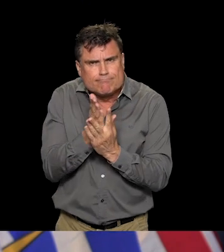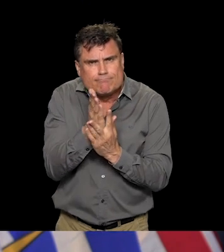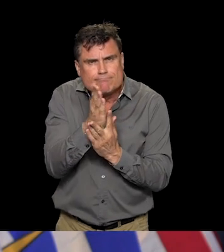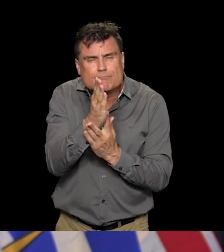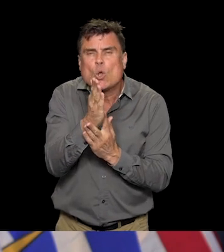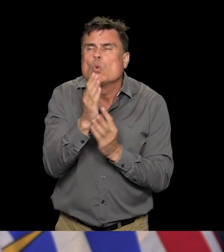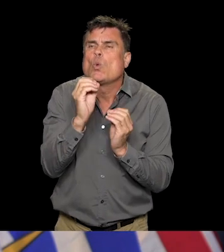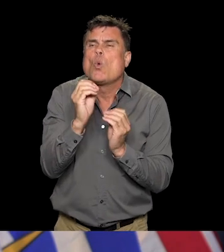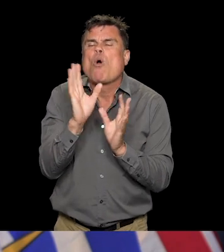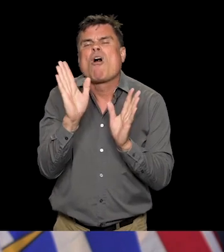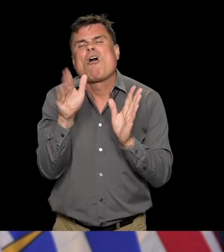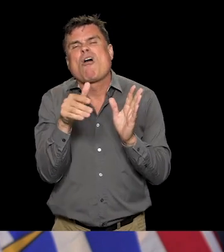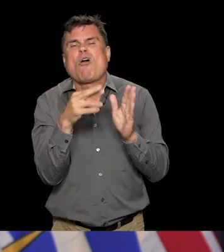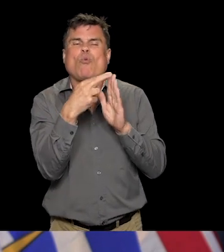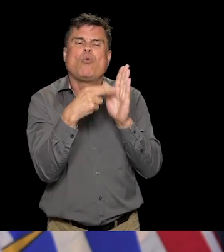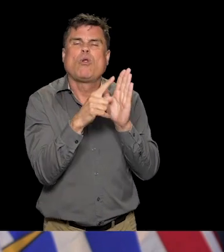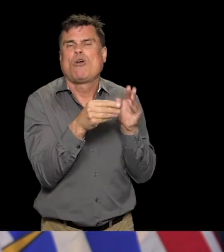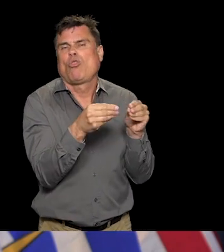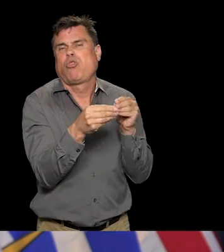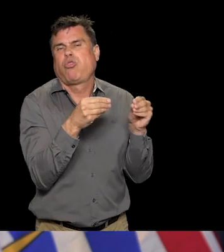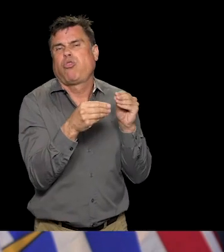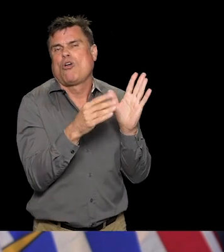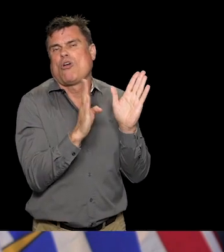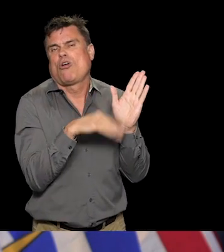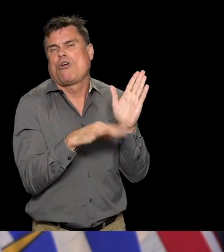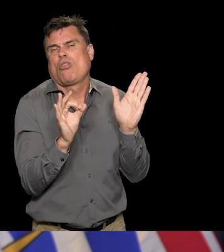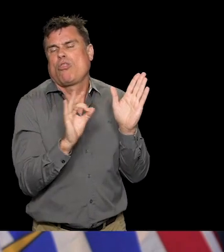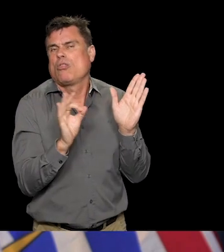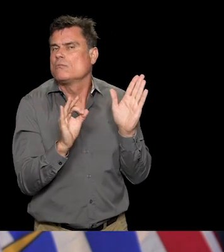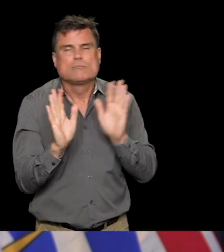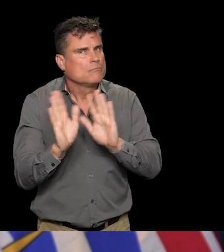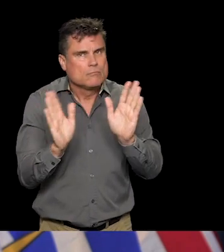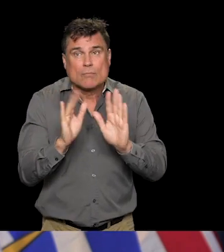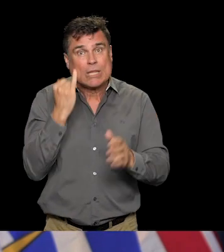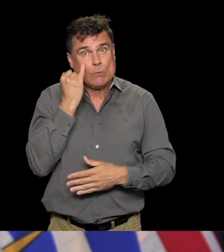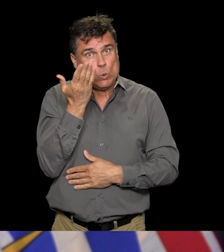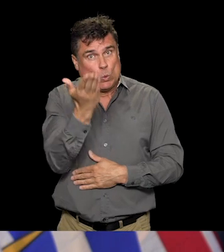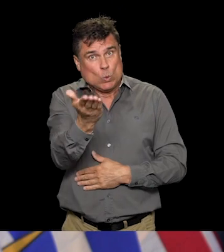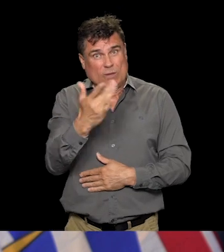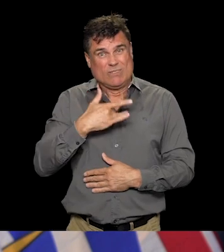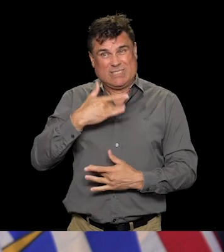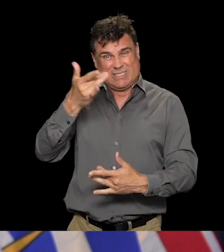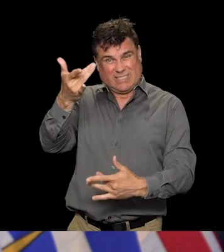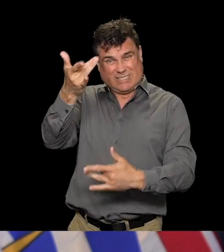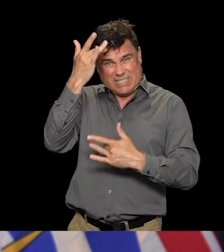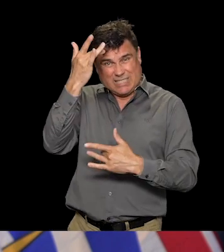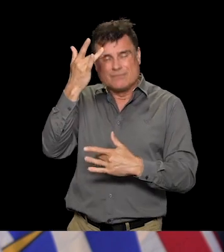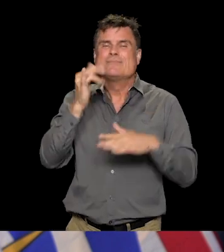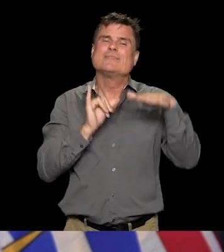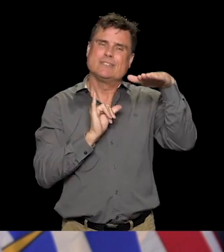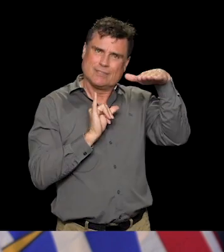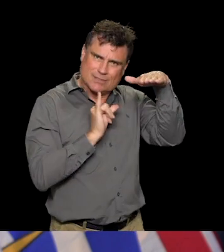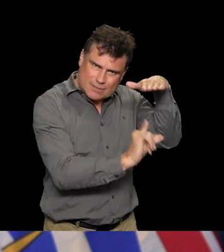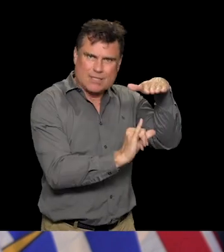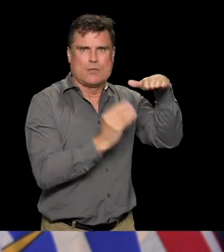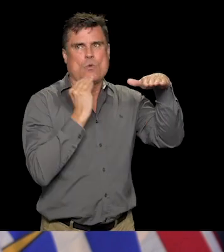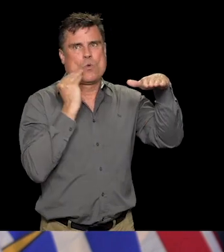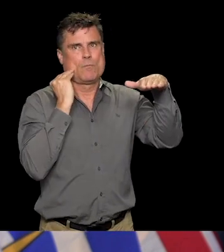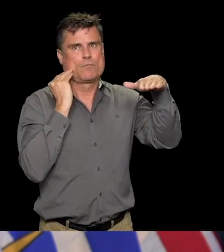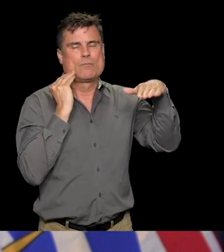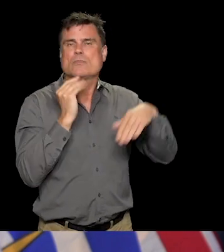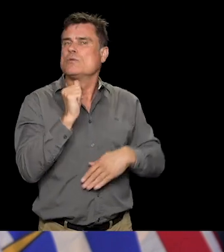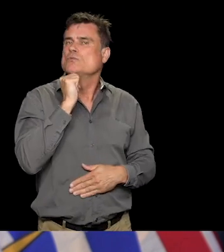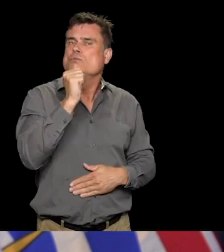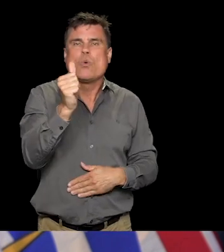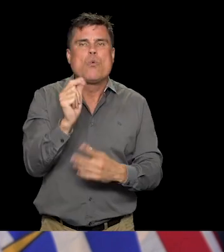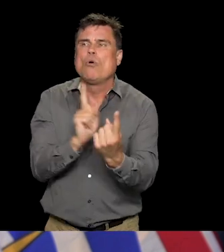to stay away from others, stay home if we are feeling unwell. And anywhere in B.C., you can get tested if you have symptoms